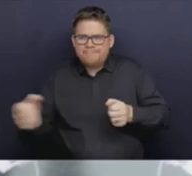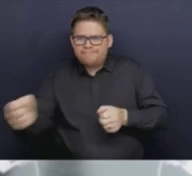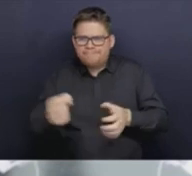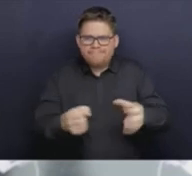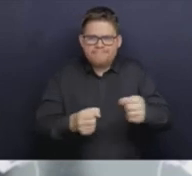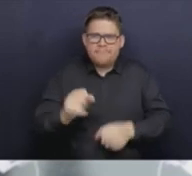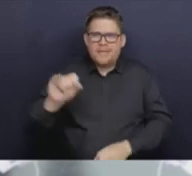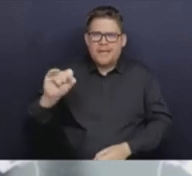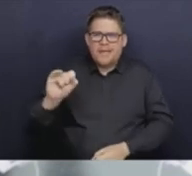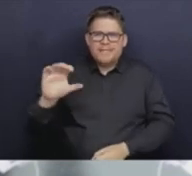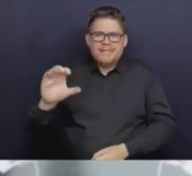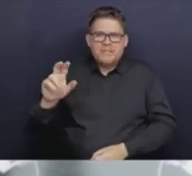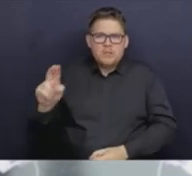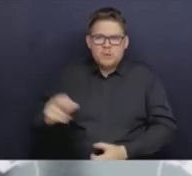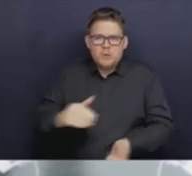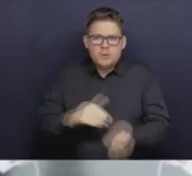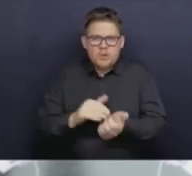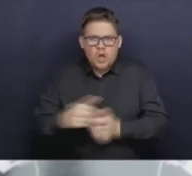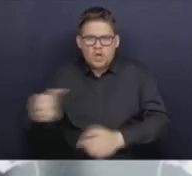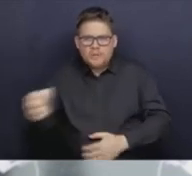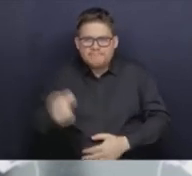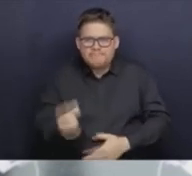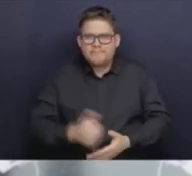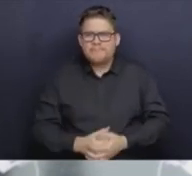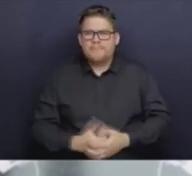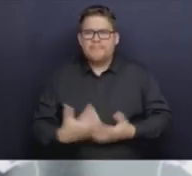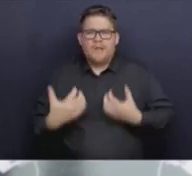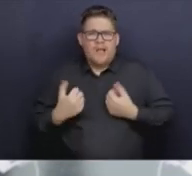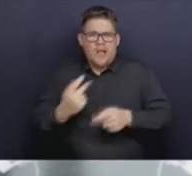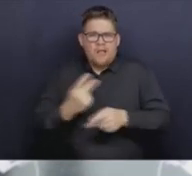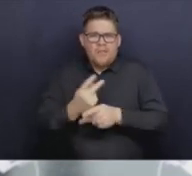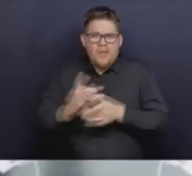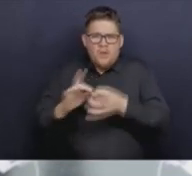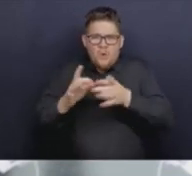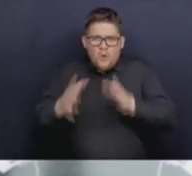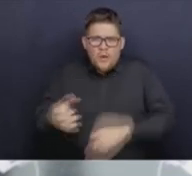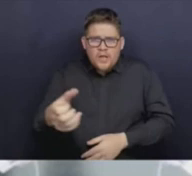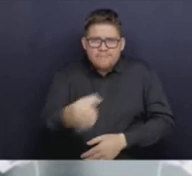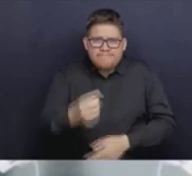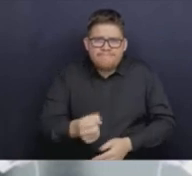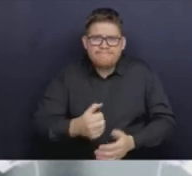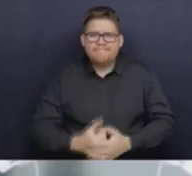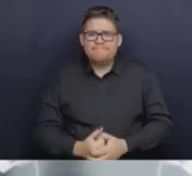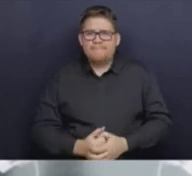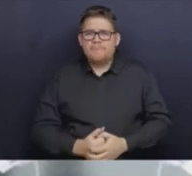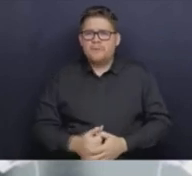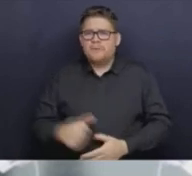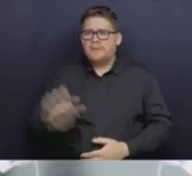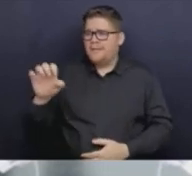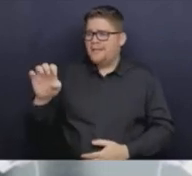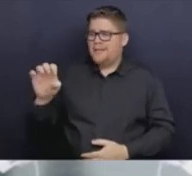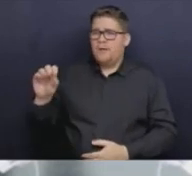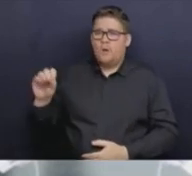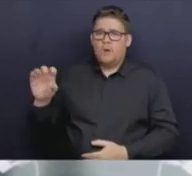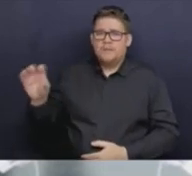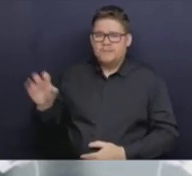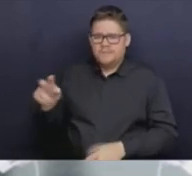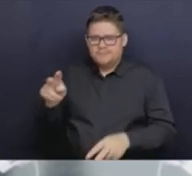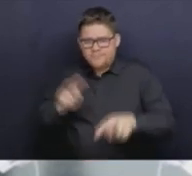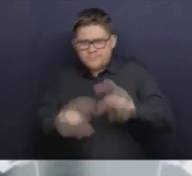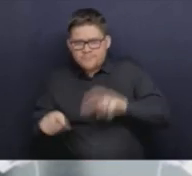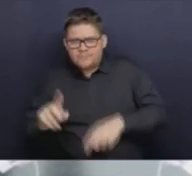patient care coordinators to be present seven days a week. EEOC teams are focused on reviewing hospital bed availability,